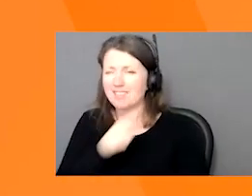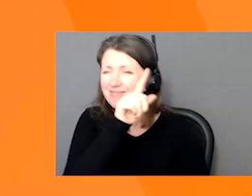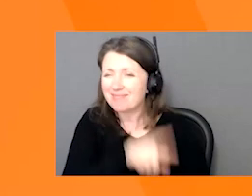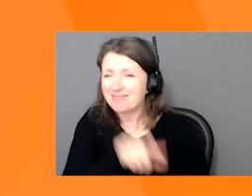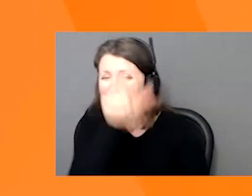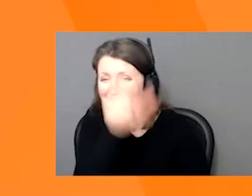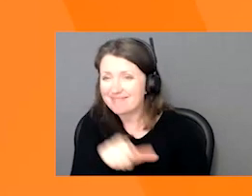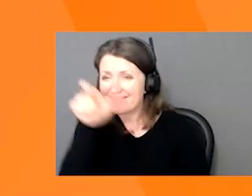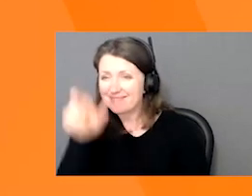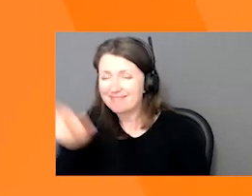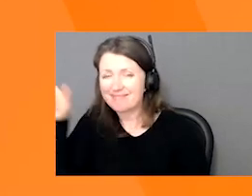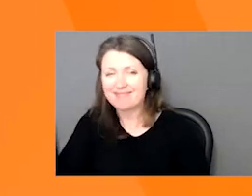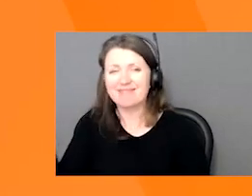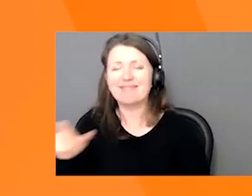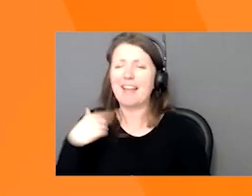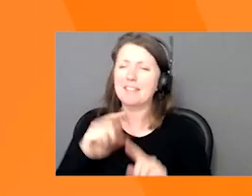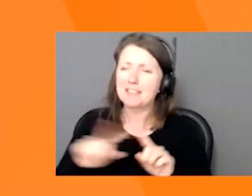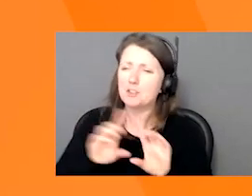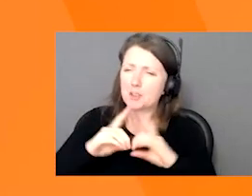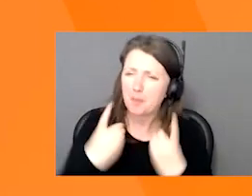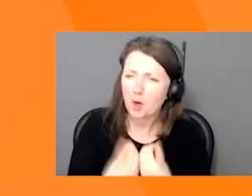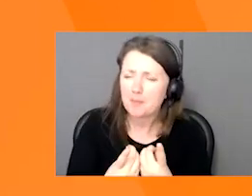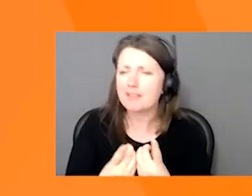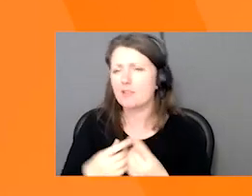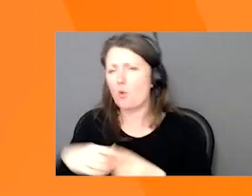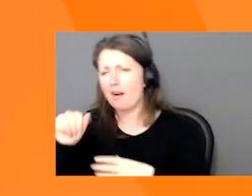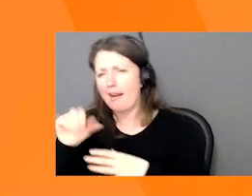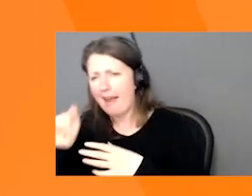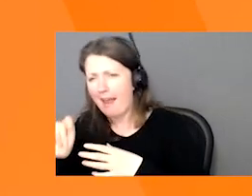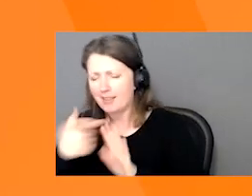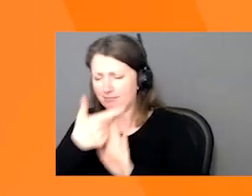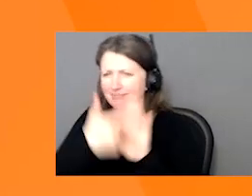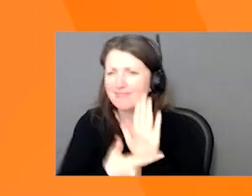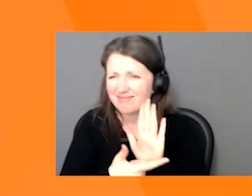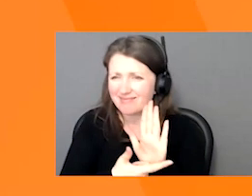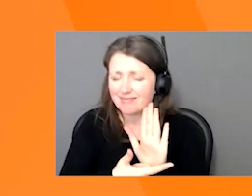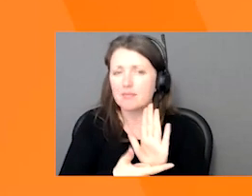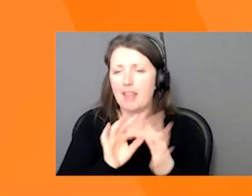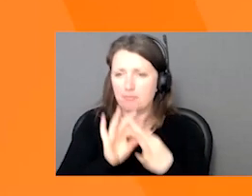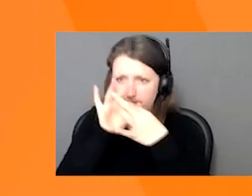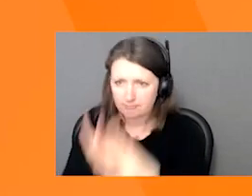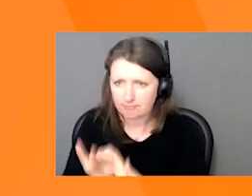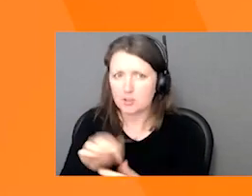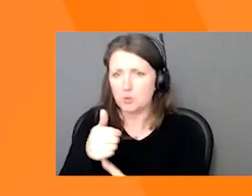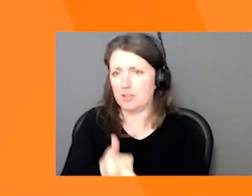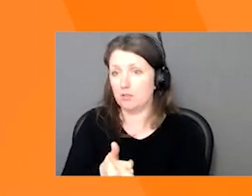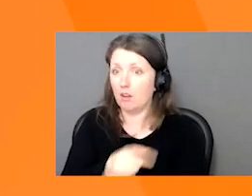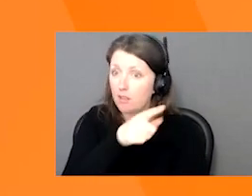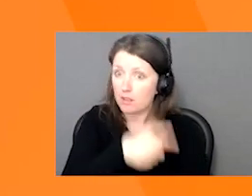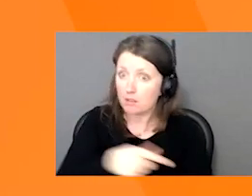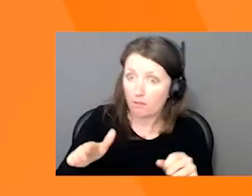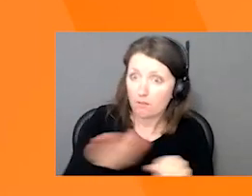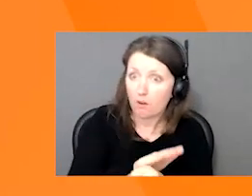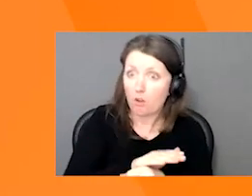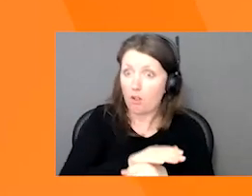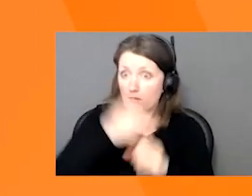examples of departments, acts, and regulations that correspond to the level of government. This is not a comprehensive list of